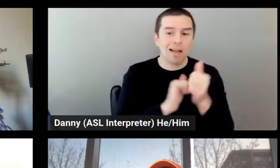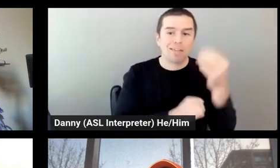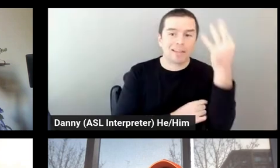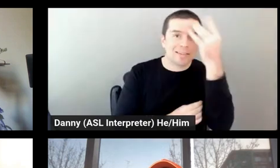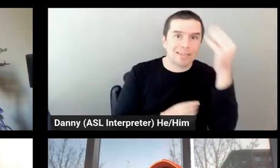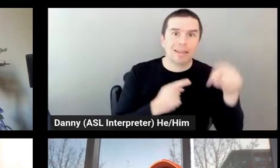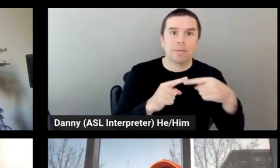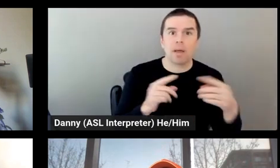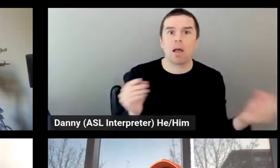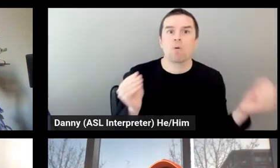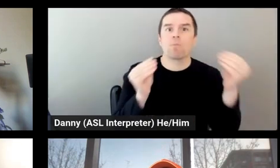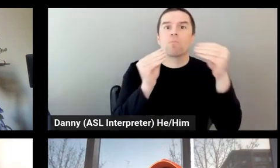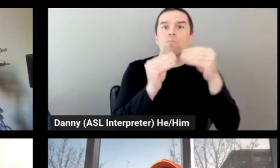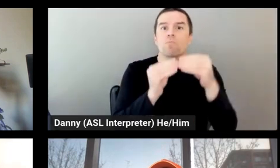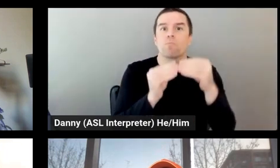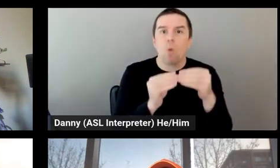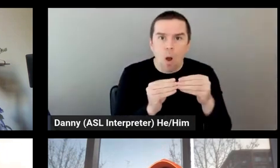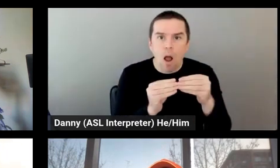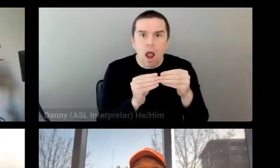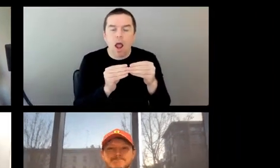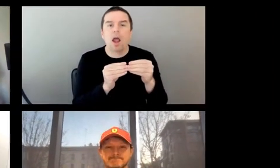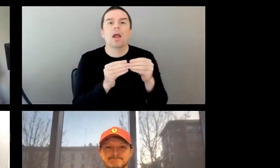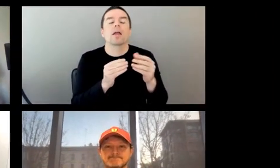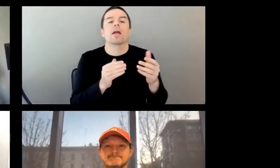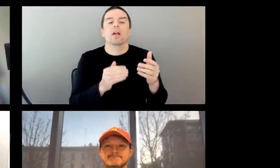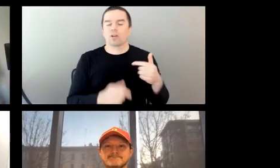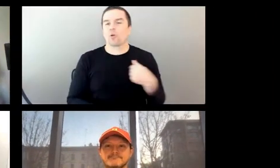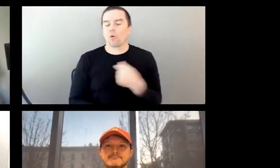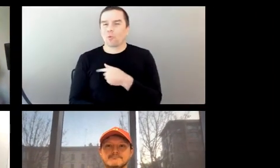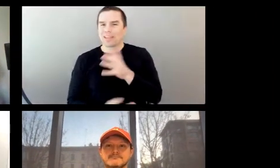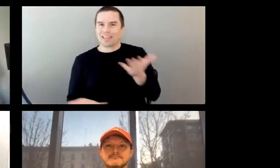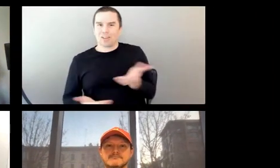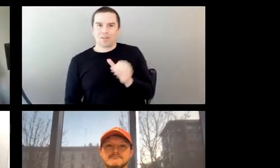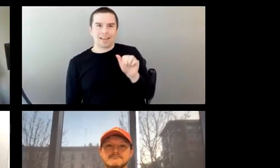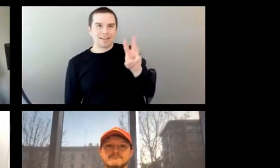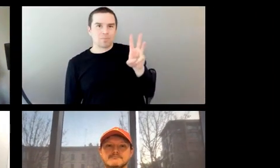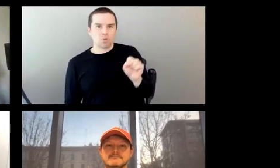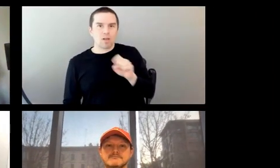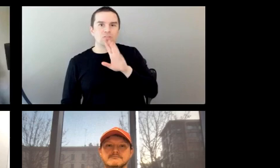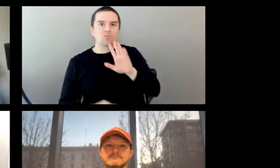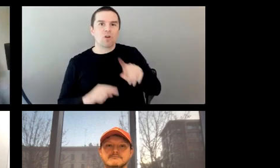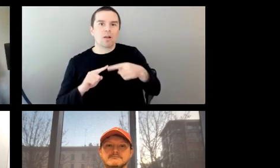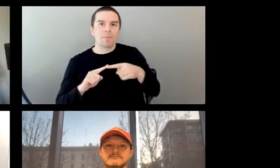AWS, we talk about being customer obsessed. So I could feel the same